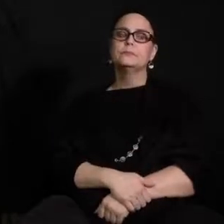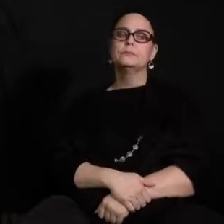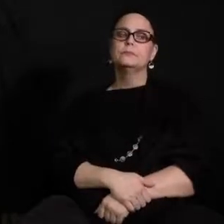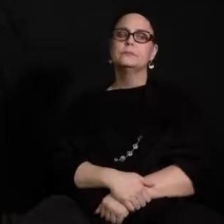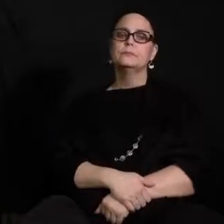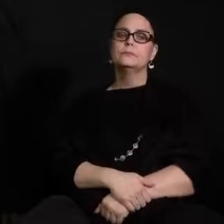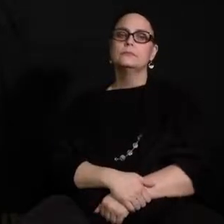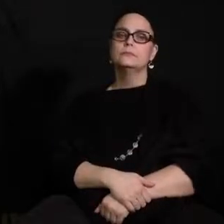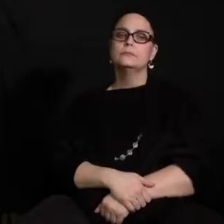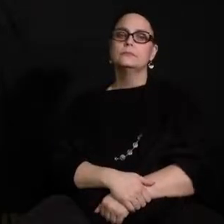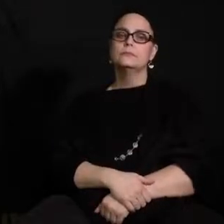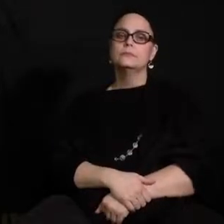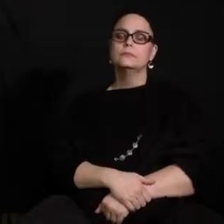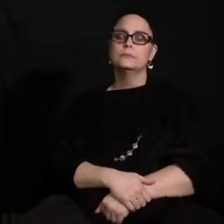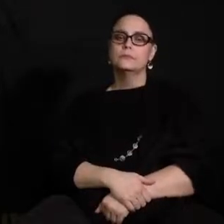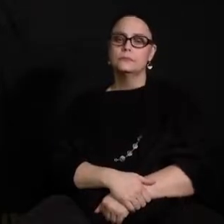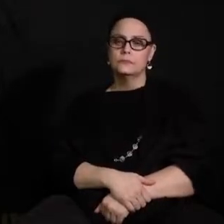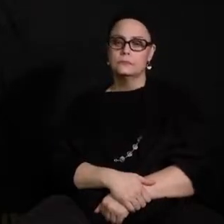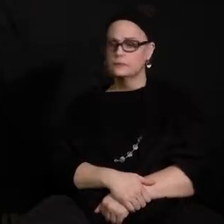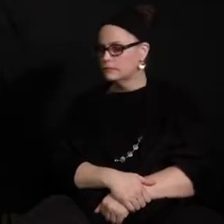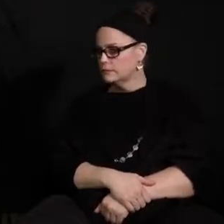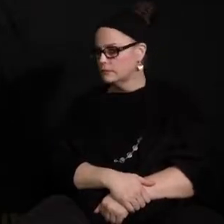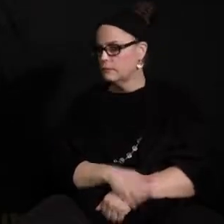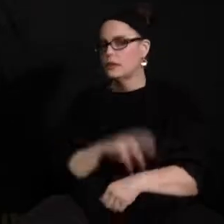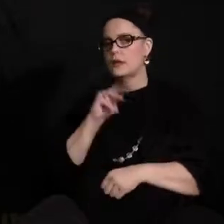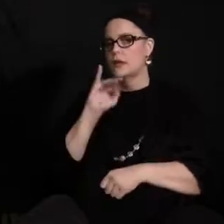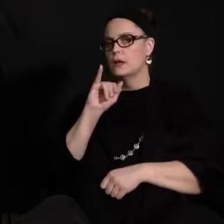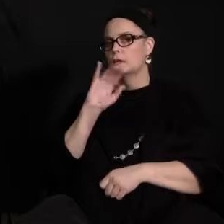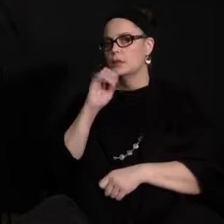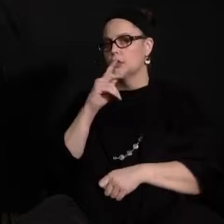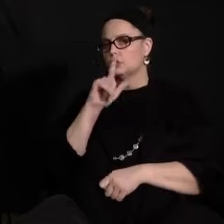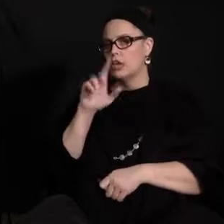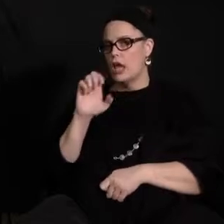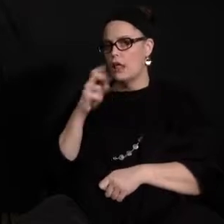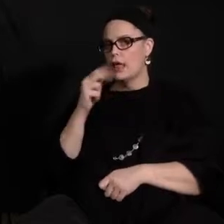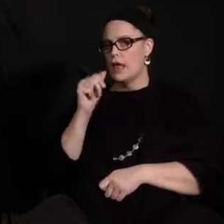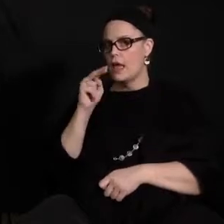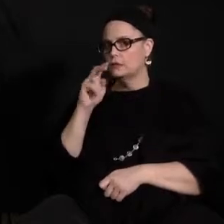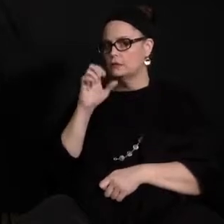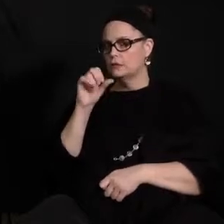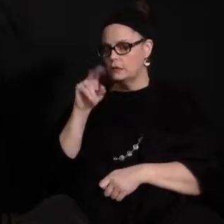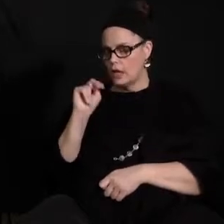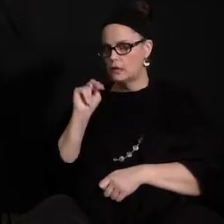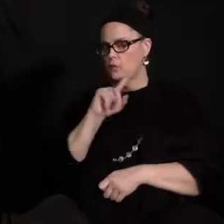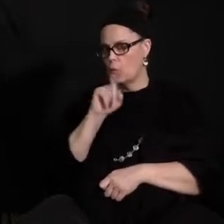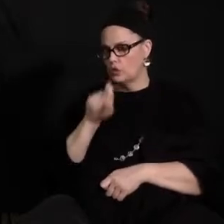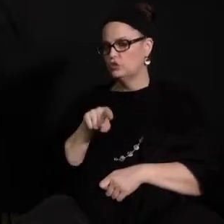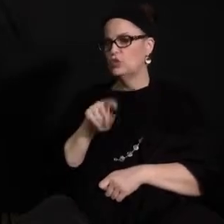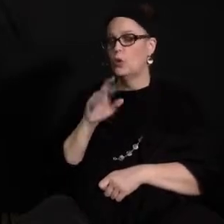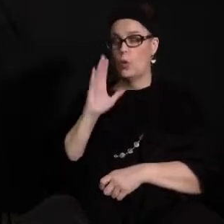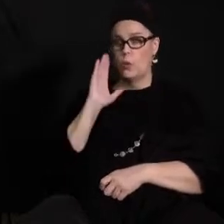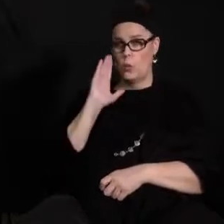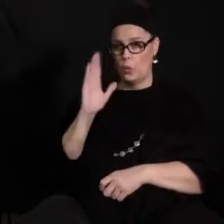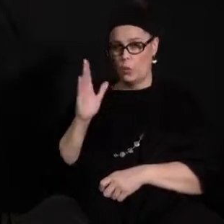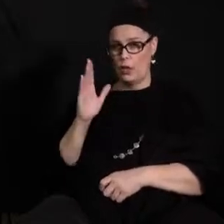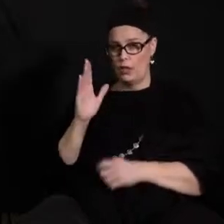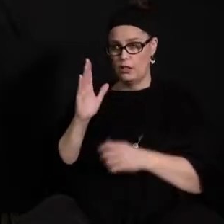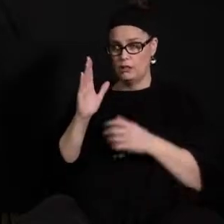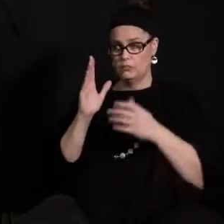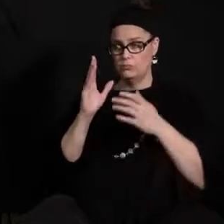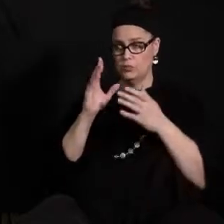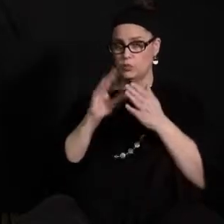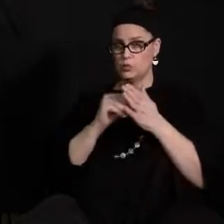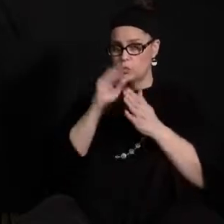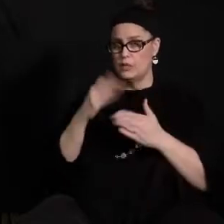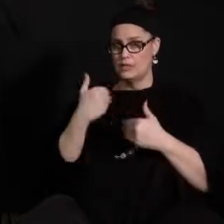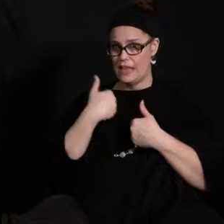Next question from a Michelle Hanson. Will students have five days a week in person by the fall as